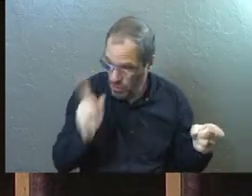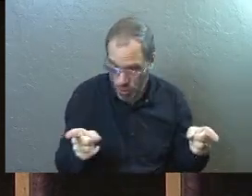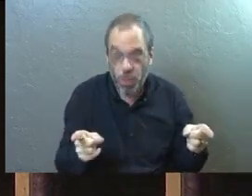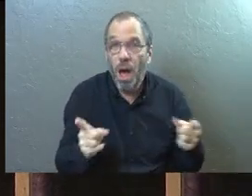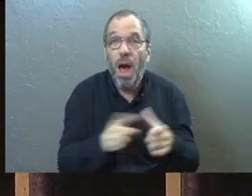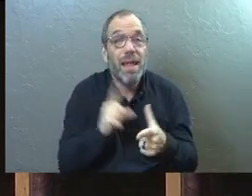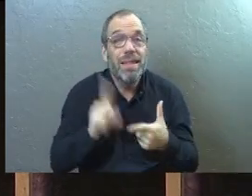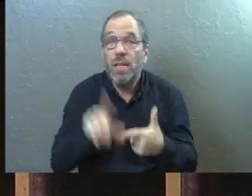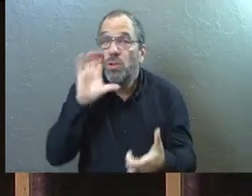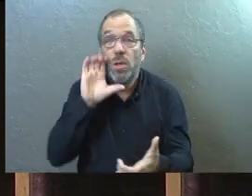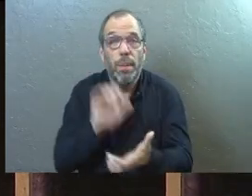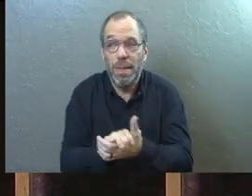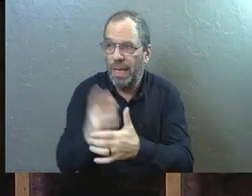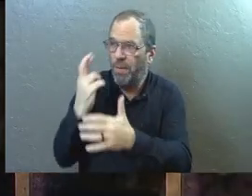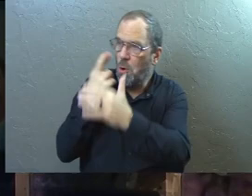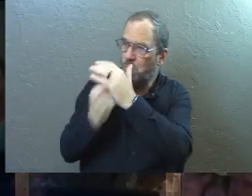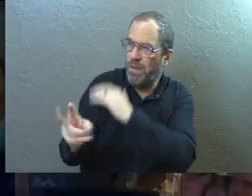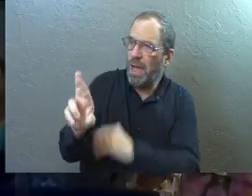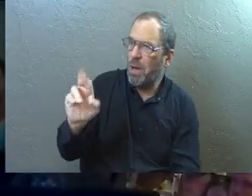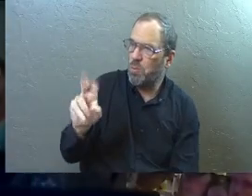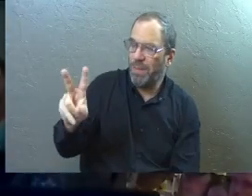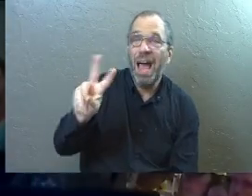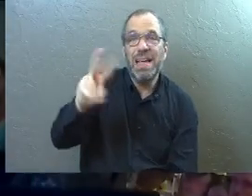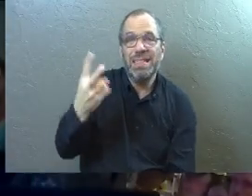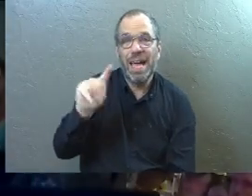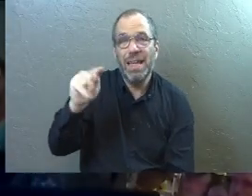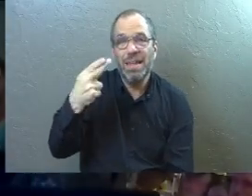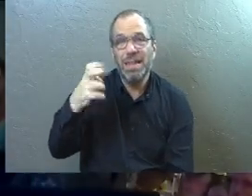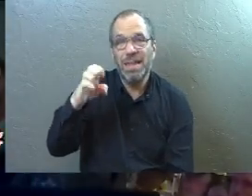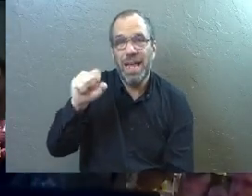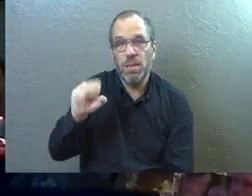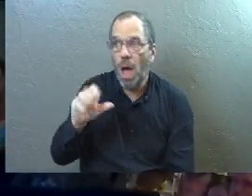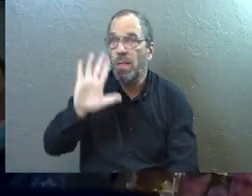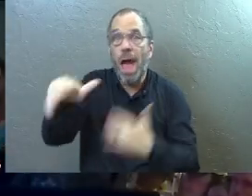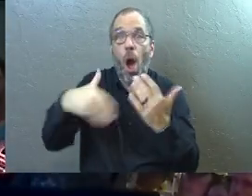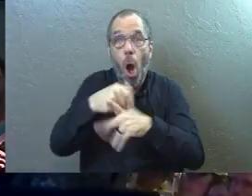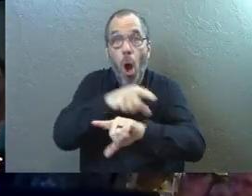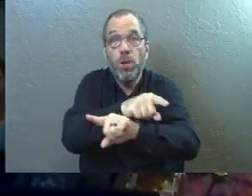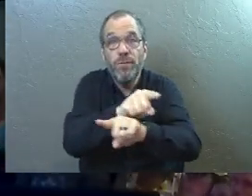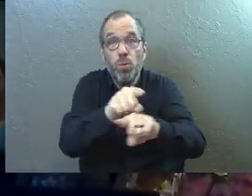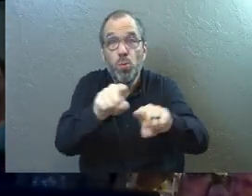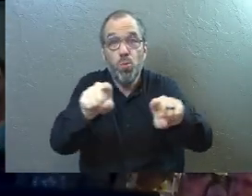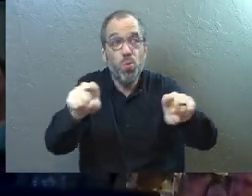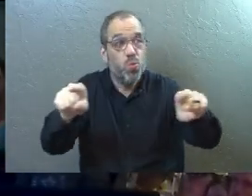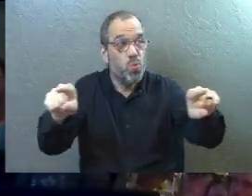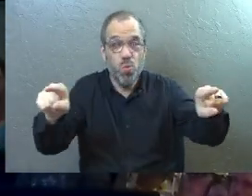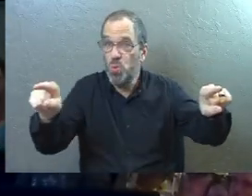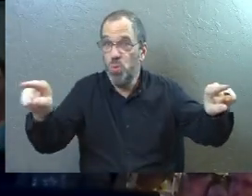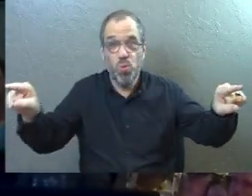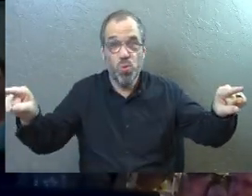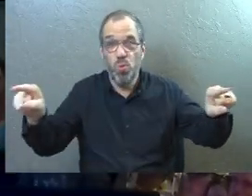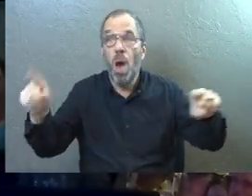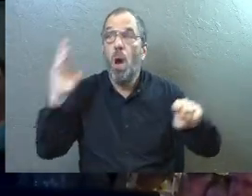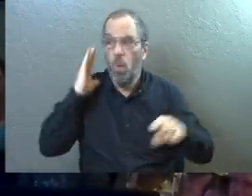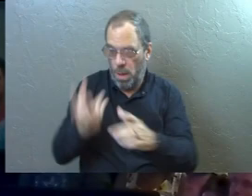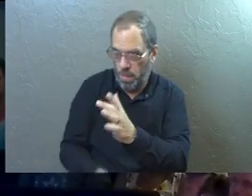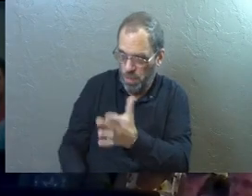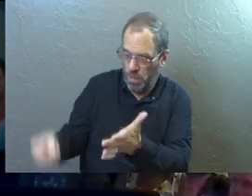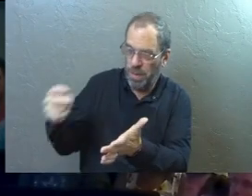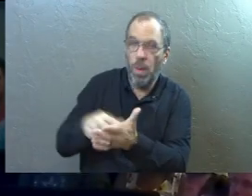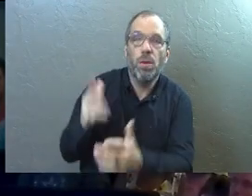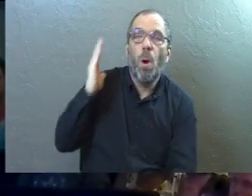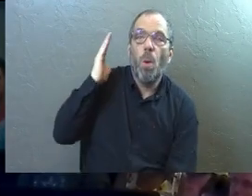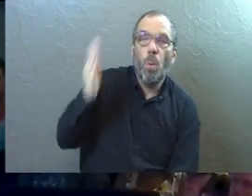things, then you can believe revelation and second Thessalonians that talk about the fact that all of you will also be resurrected.